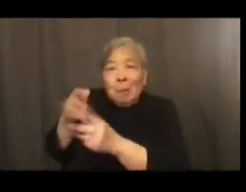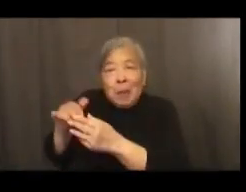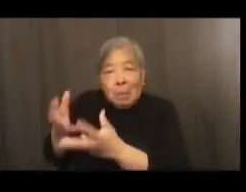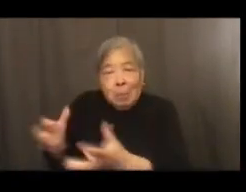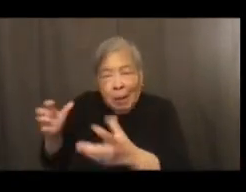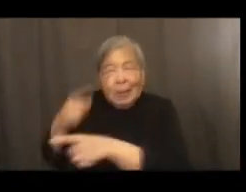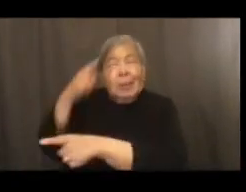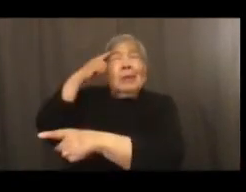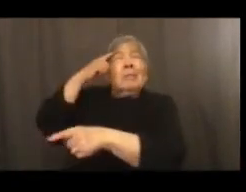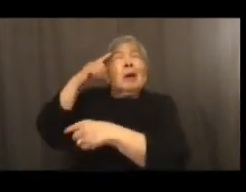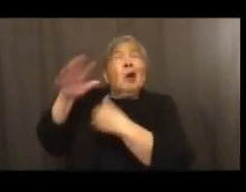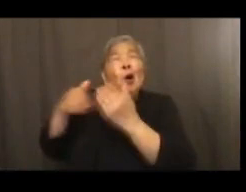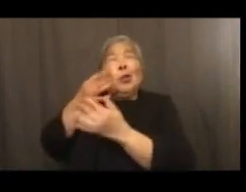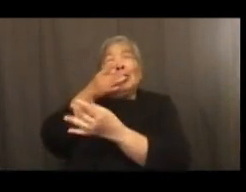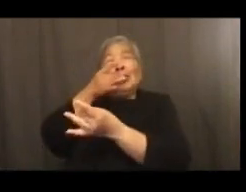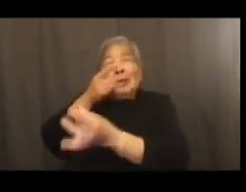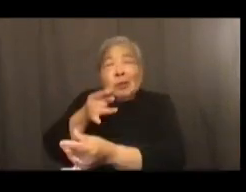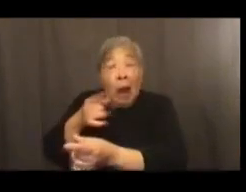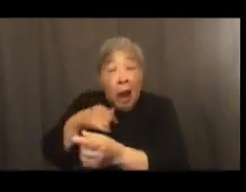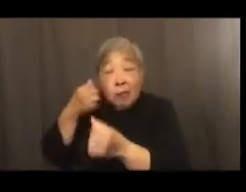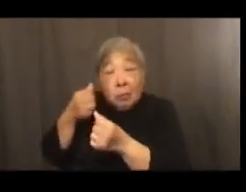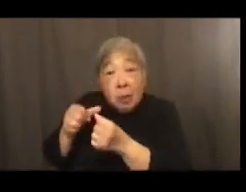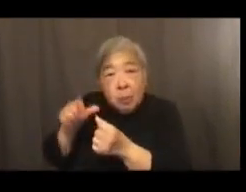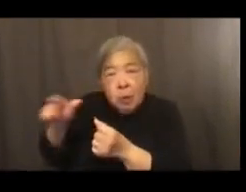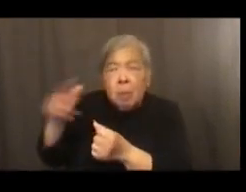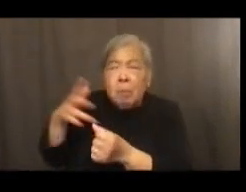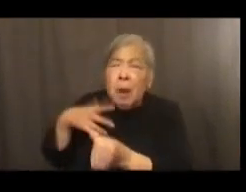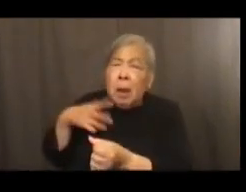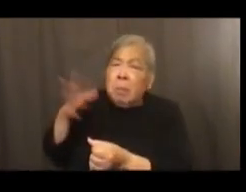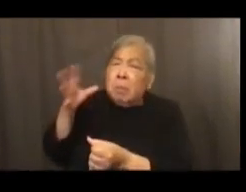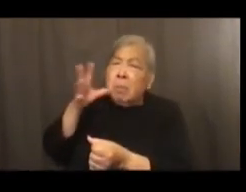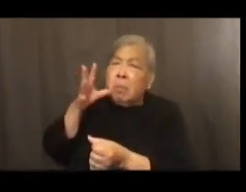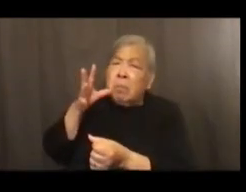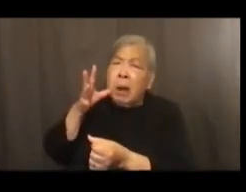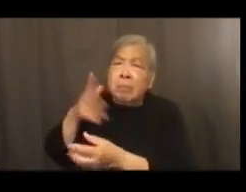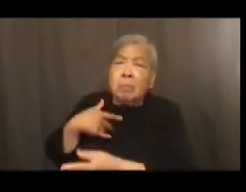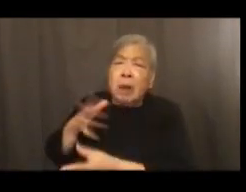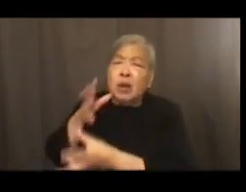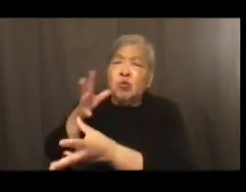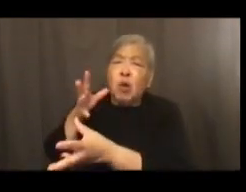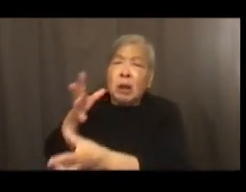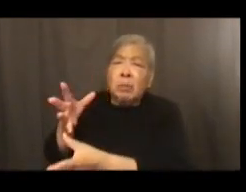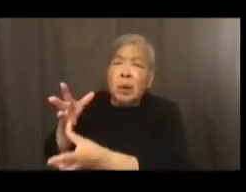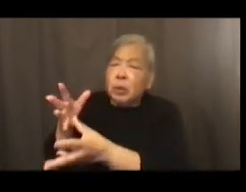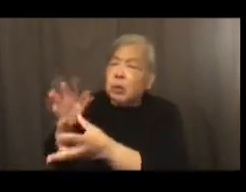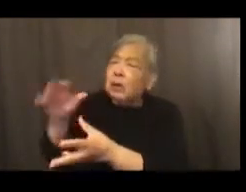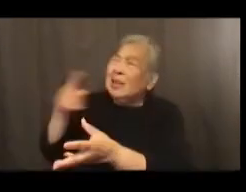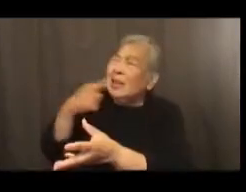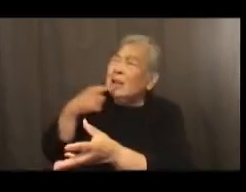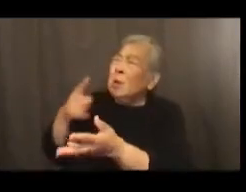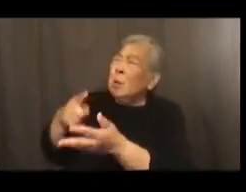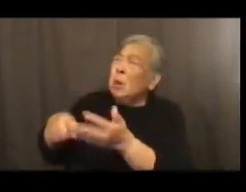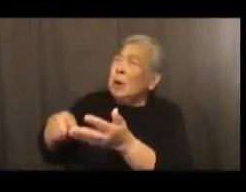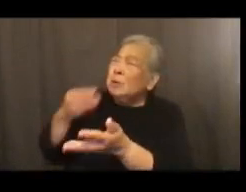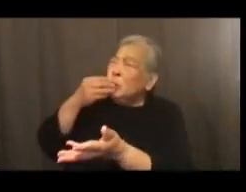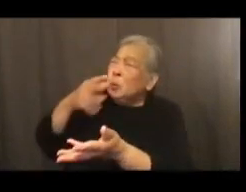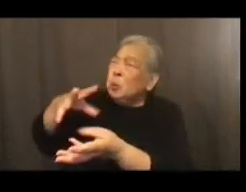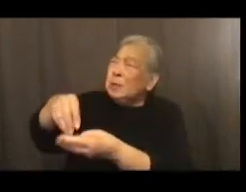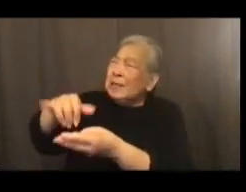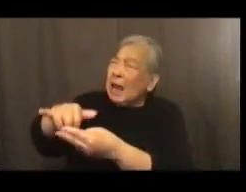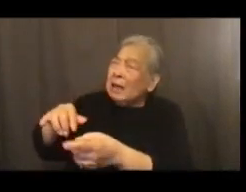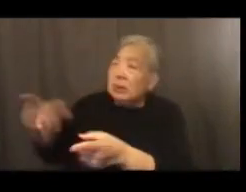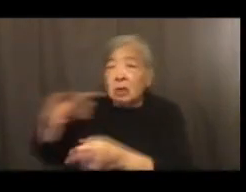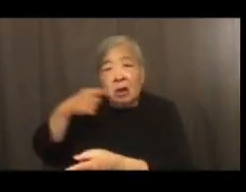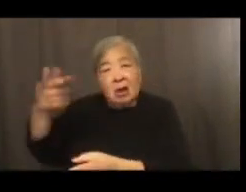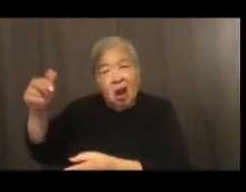made a stew once and I remember asking what the fish was and she said it was gar. I said gar? And now gar is this bottom feeder, just terrible